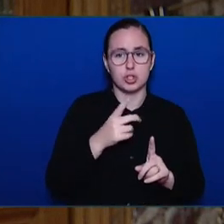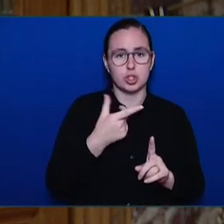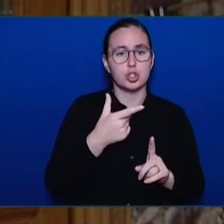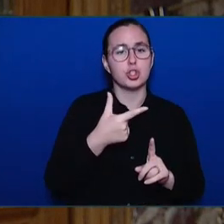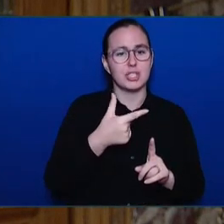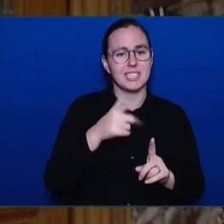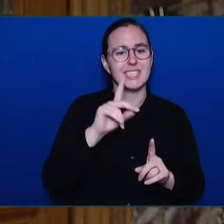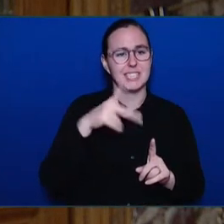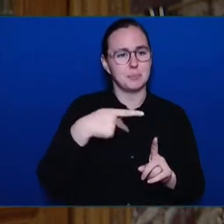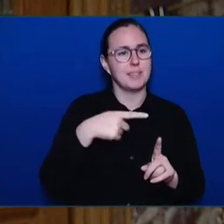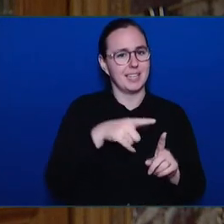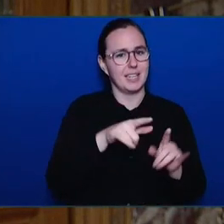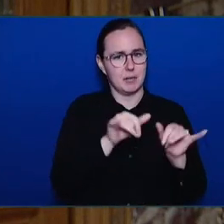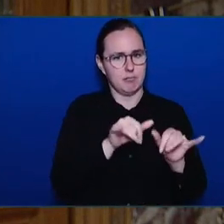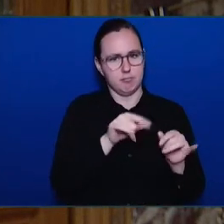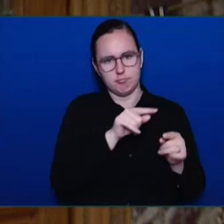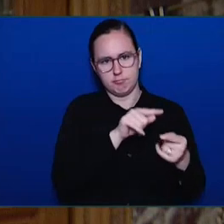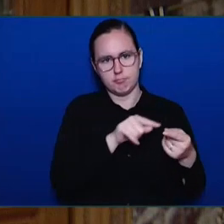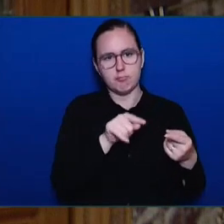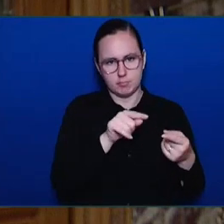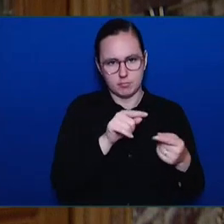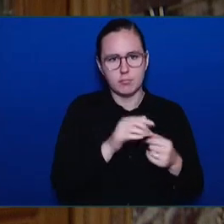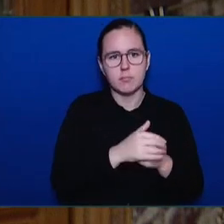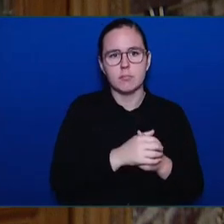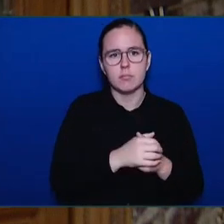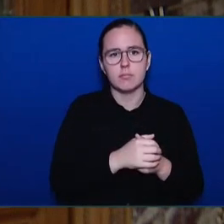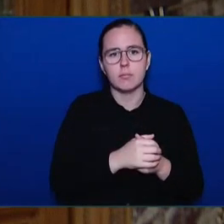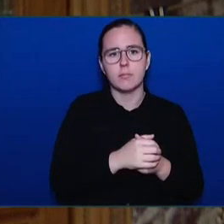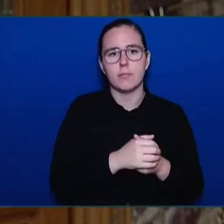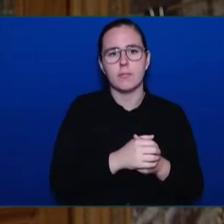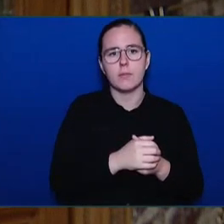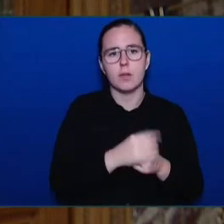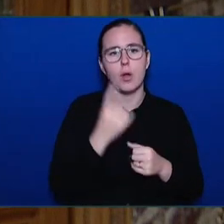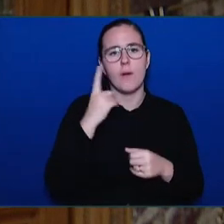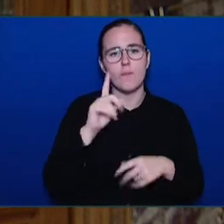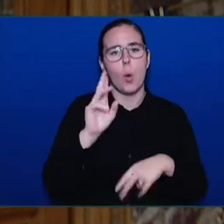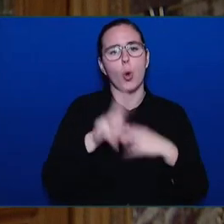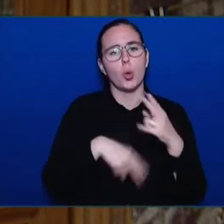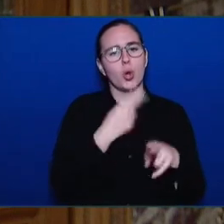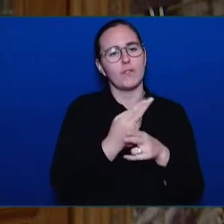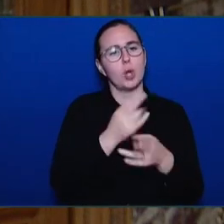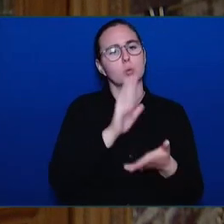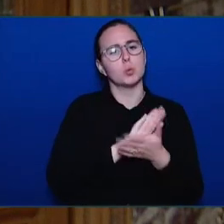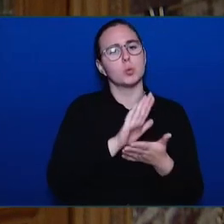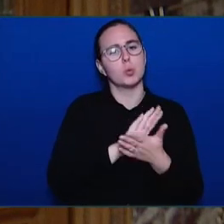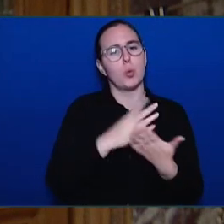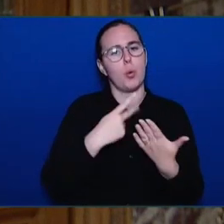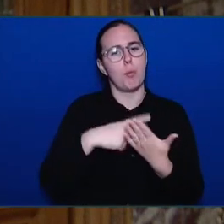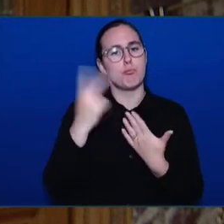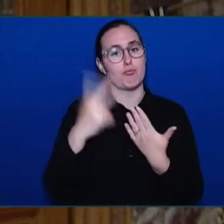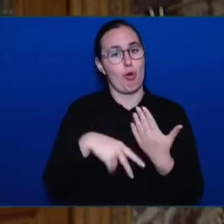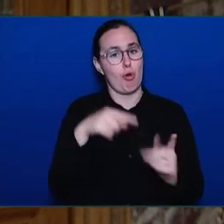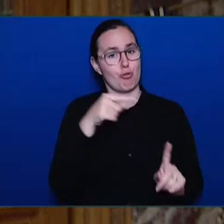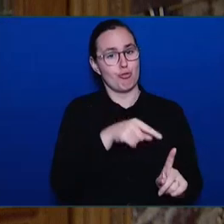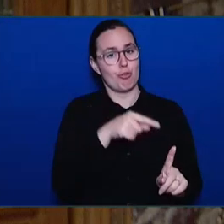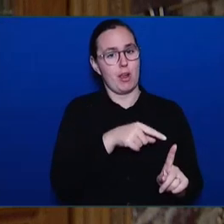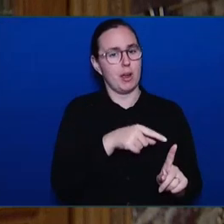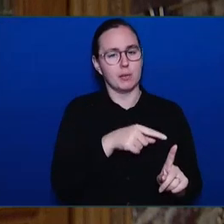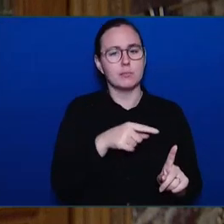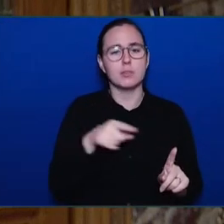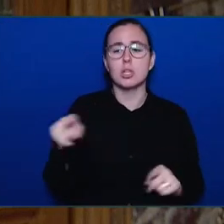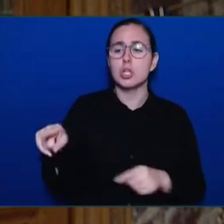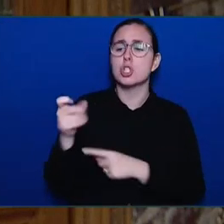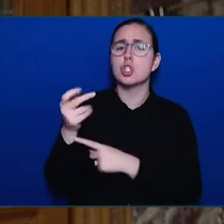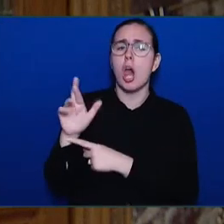in schools. That we wouldn't increase the shelter rate by $125, but we would ensure that people with